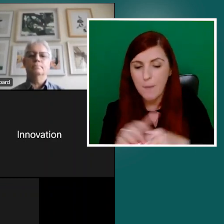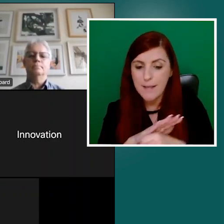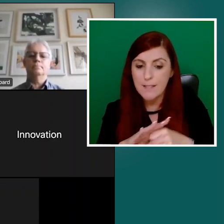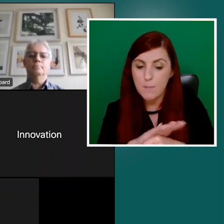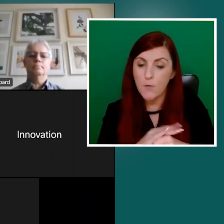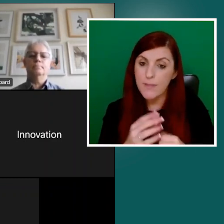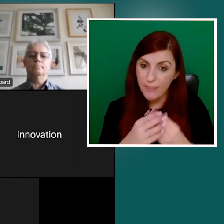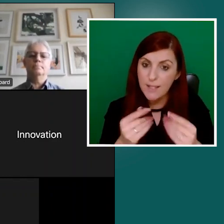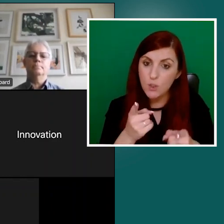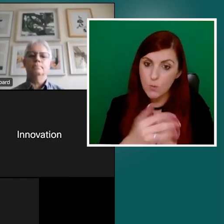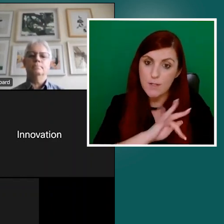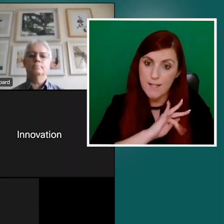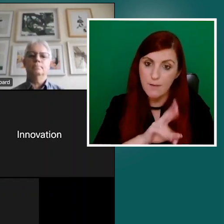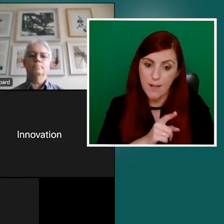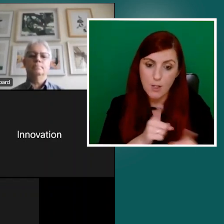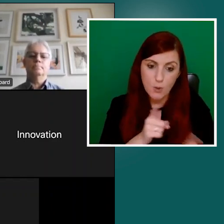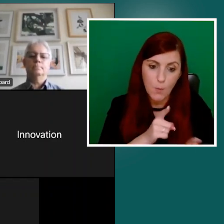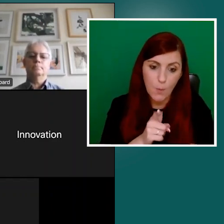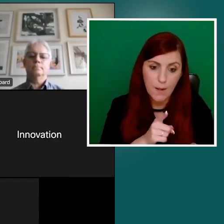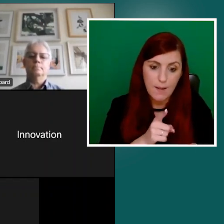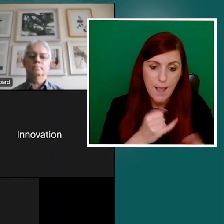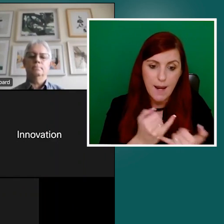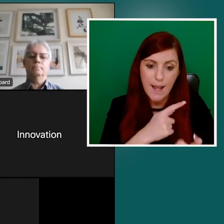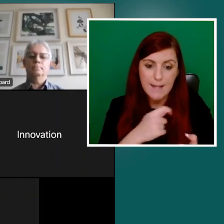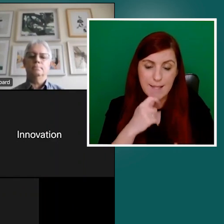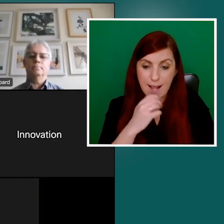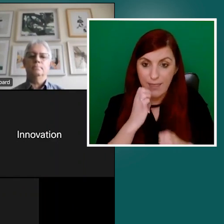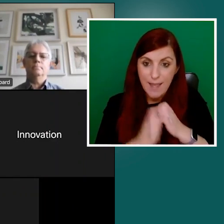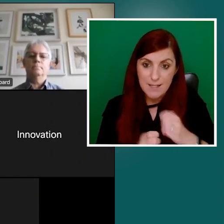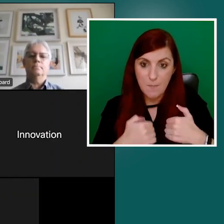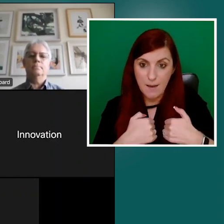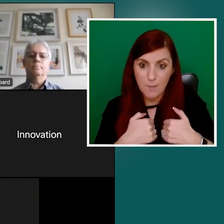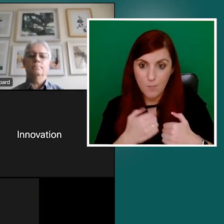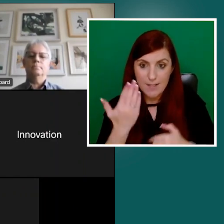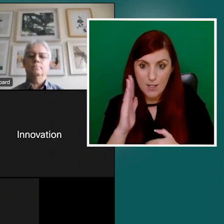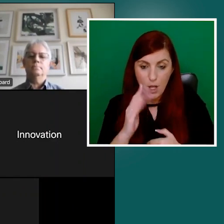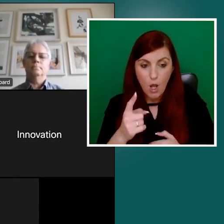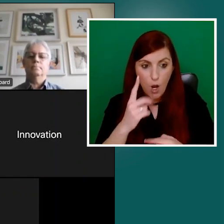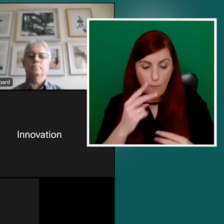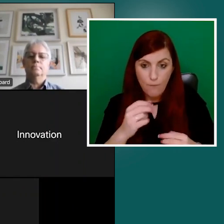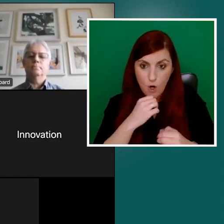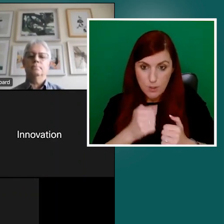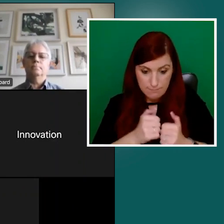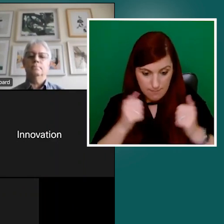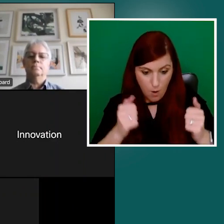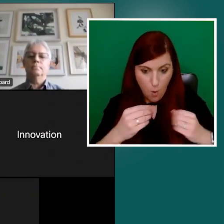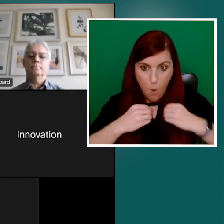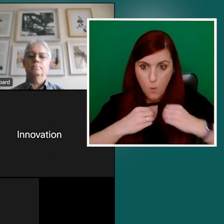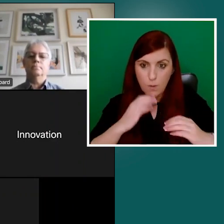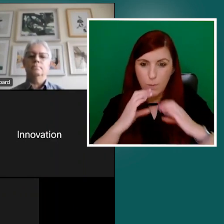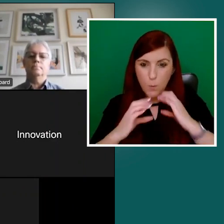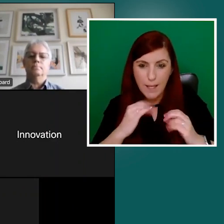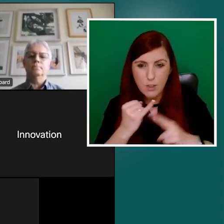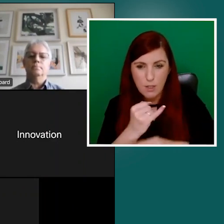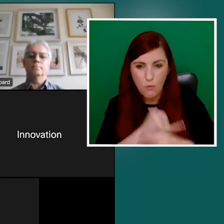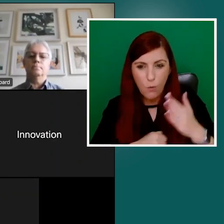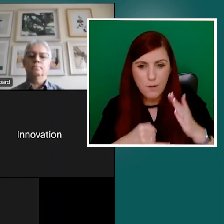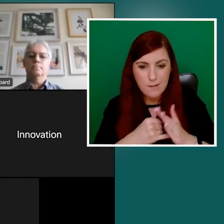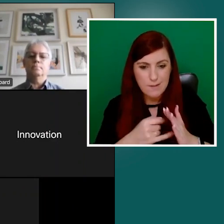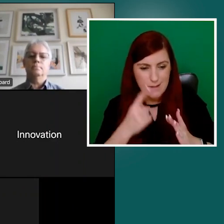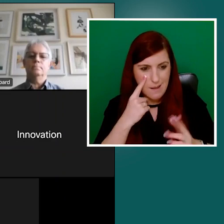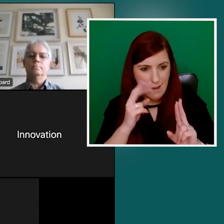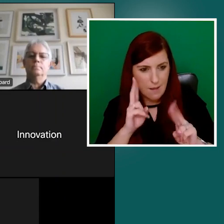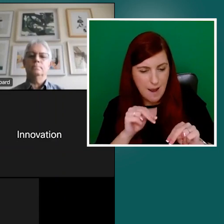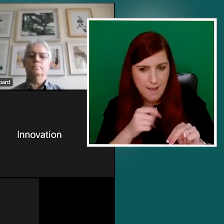communications and say, can I apply maybe some of these kind of checks? Are you using, um, abbreviations without explaining them?